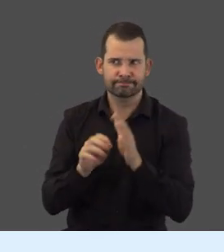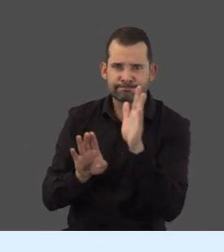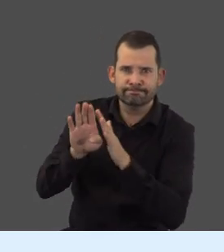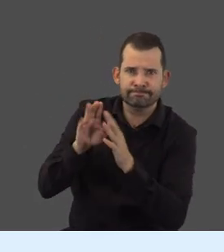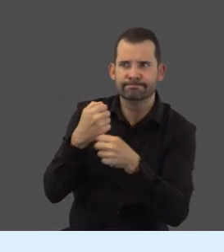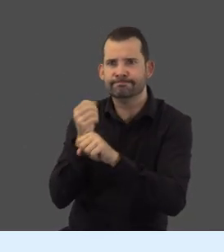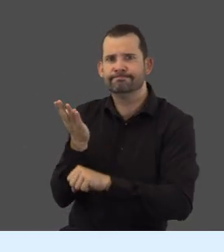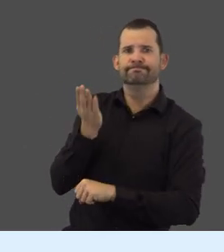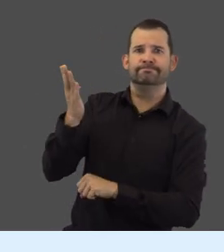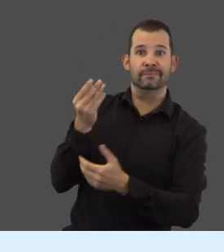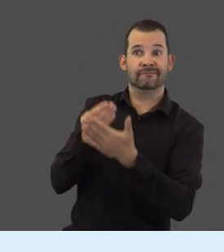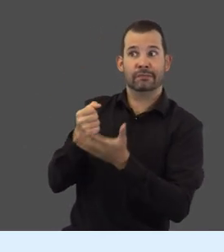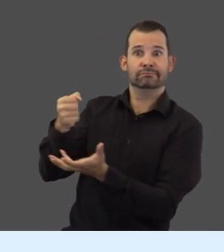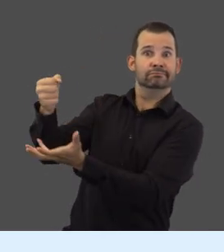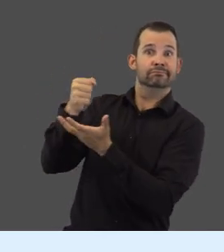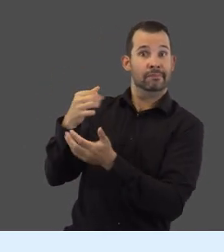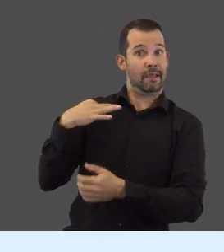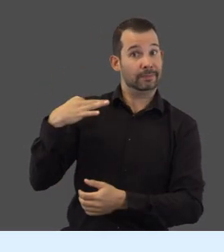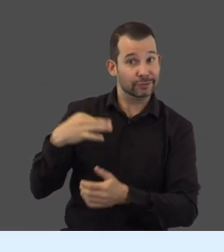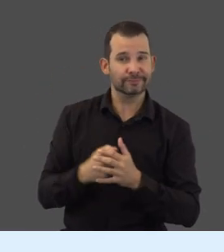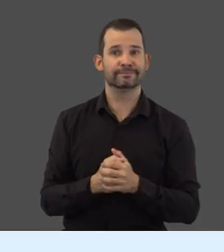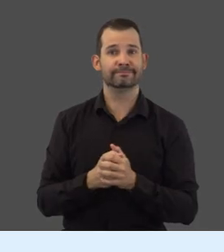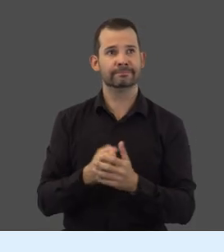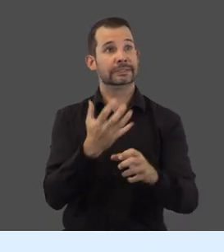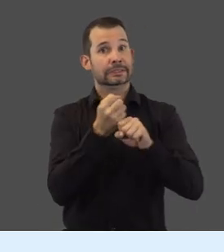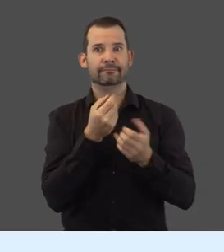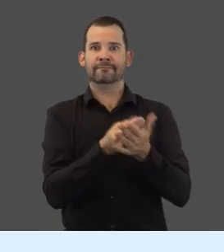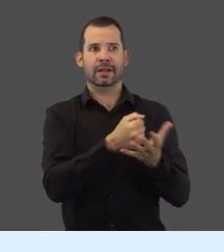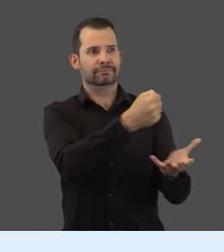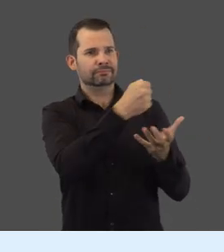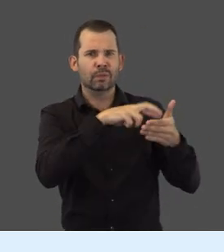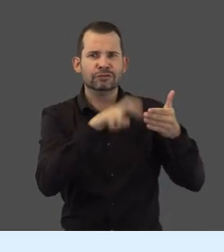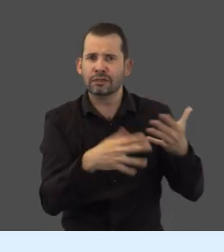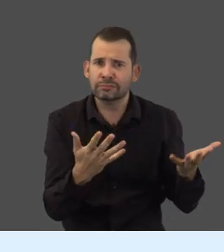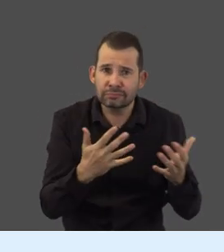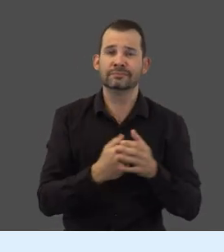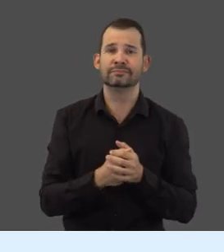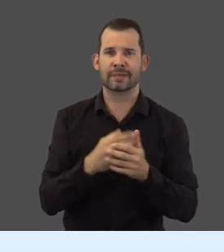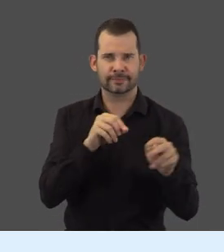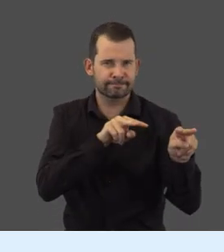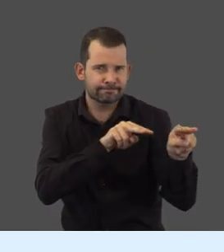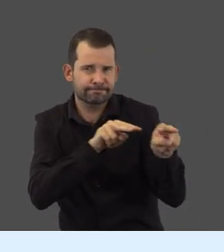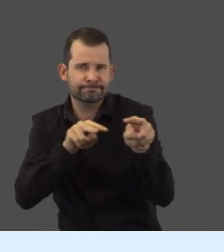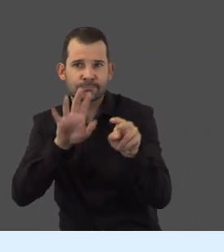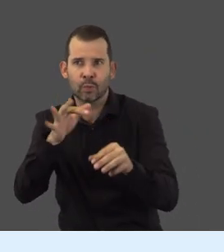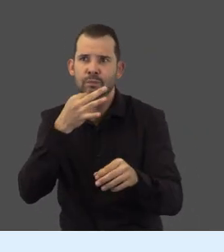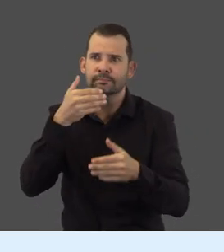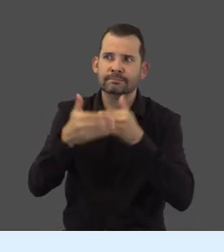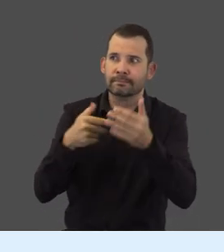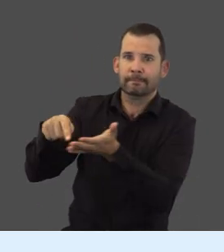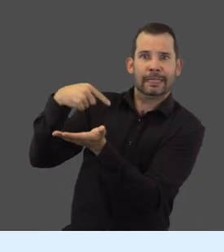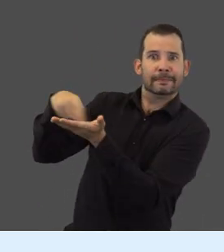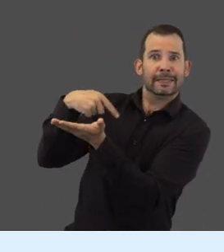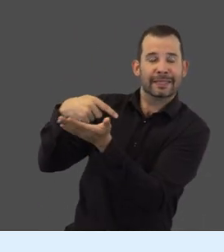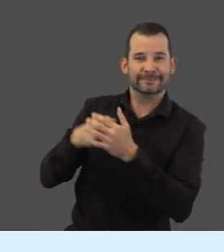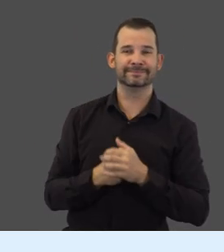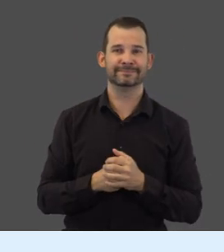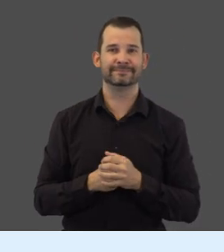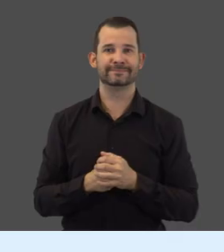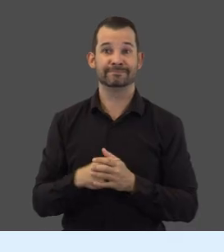prepare and submit a funding application, get funding results, and keep track of your upcoming payments.